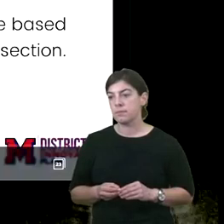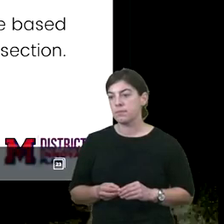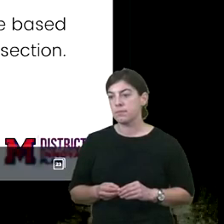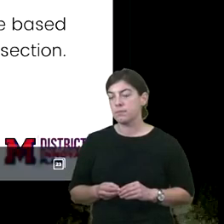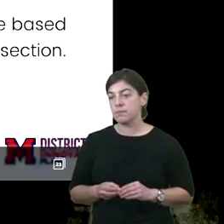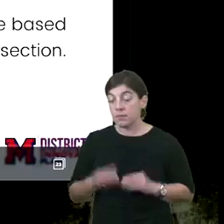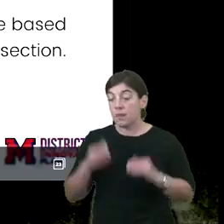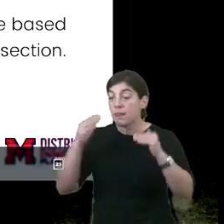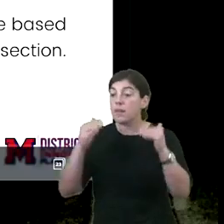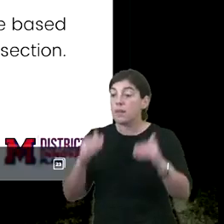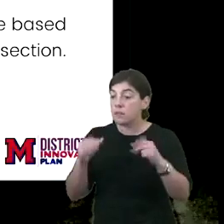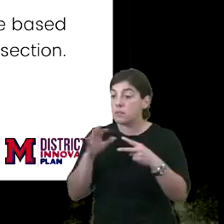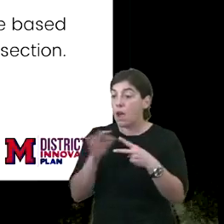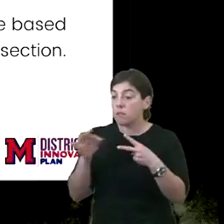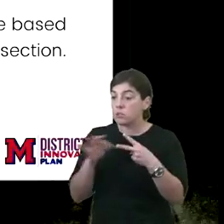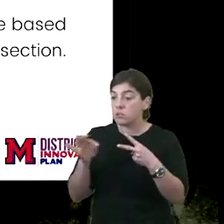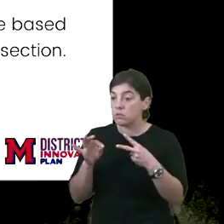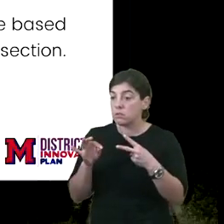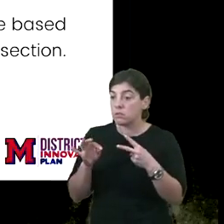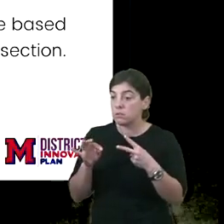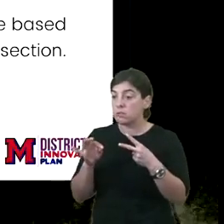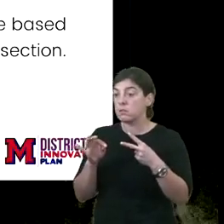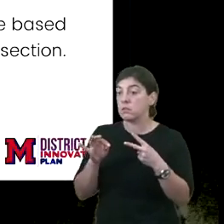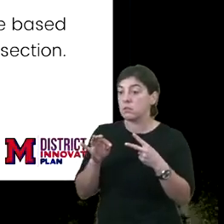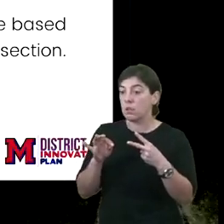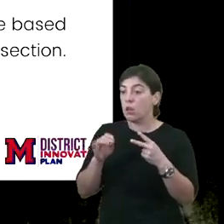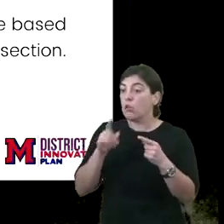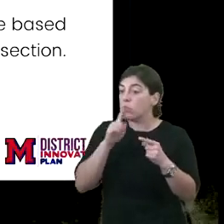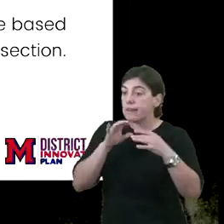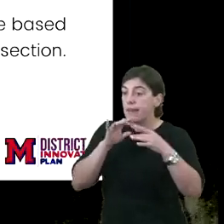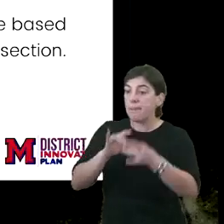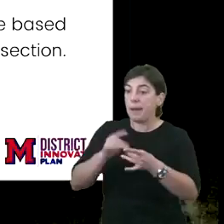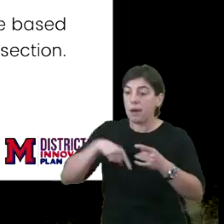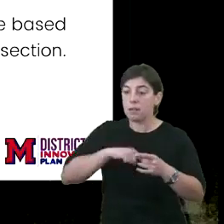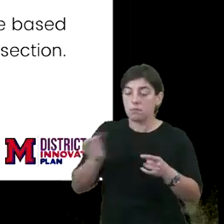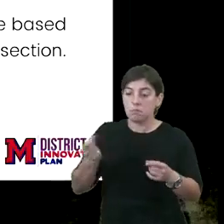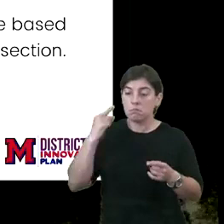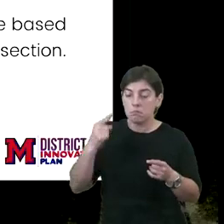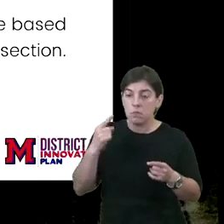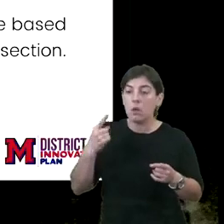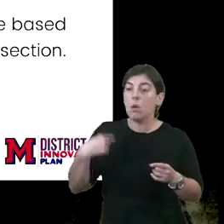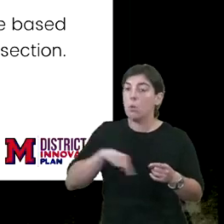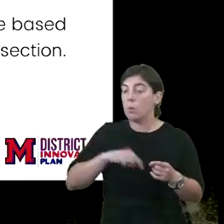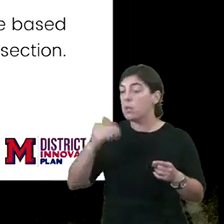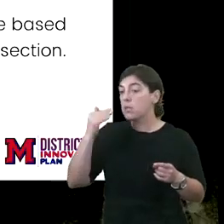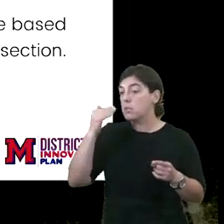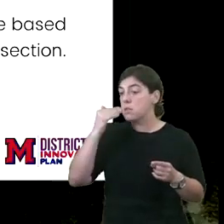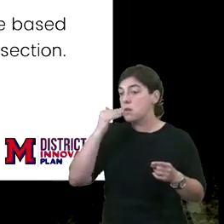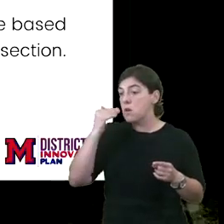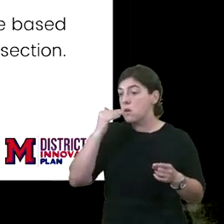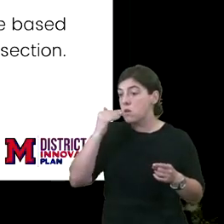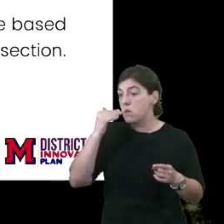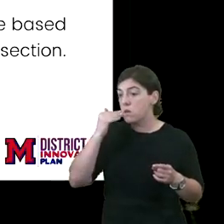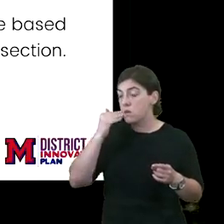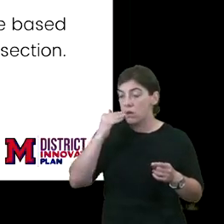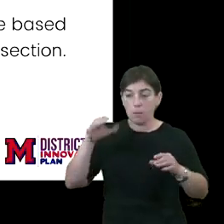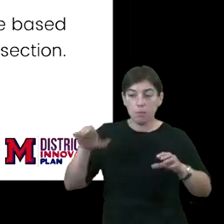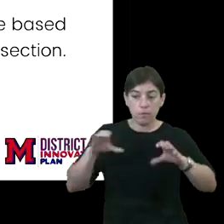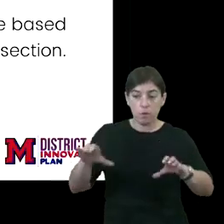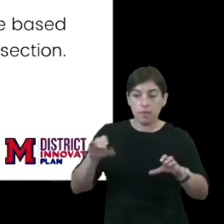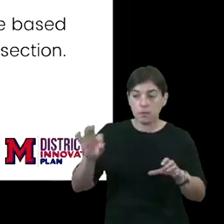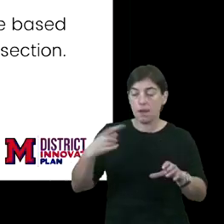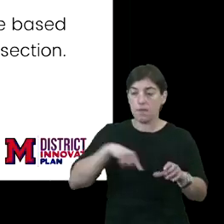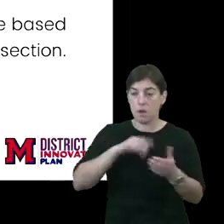The next option is really about us understanding that we know that performance